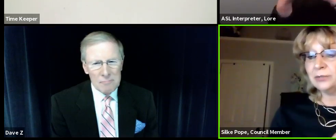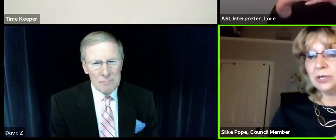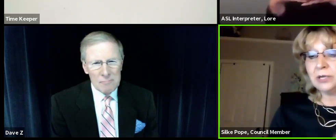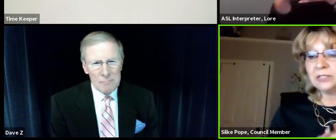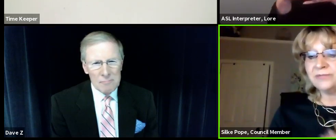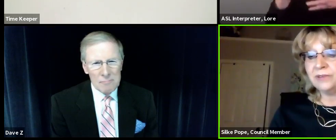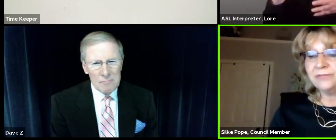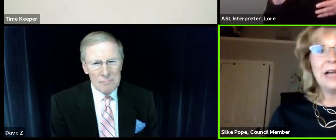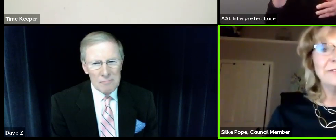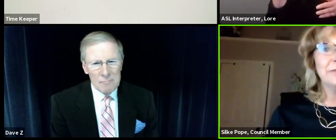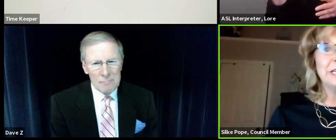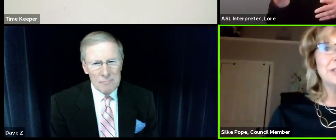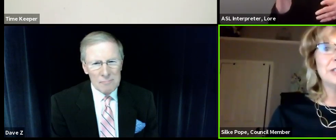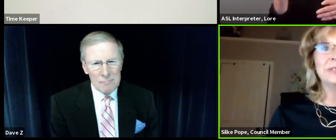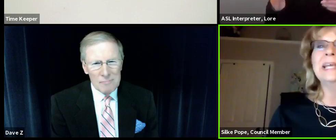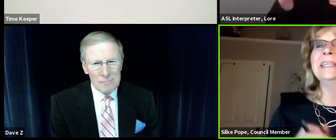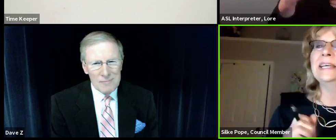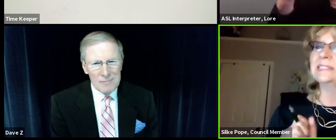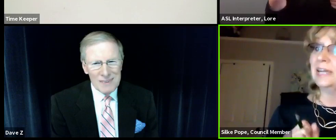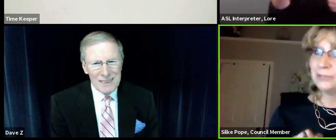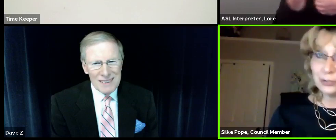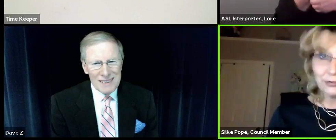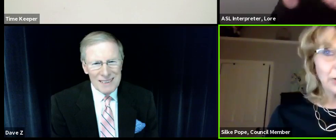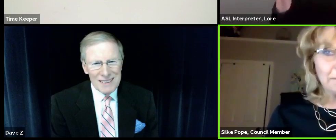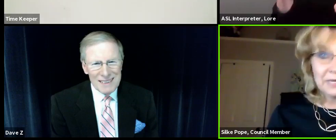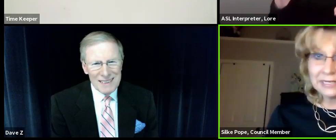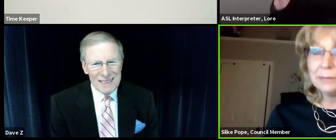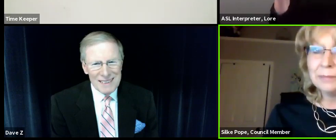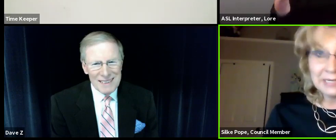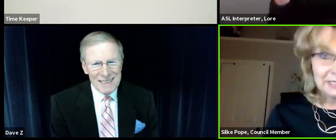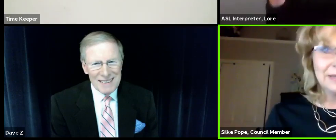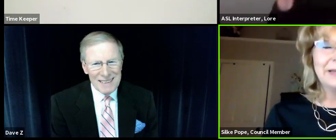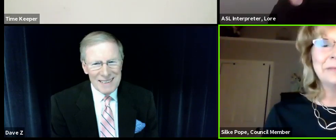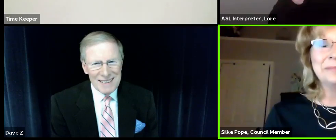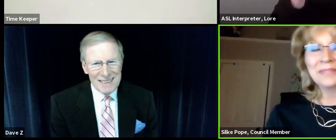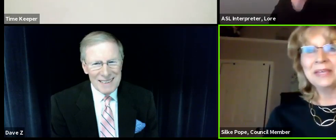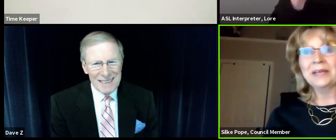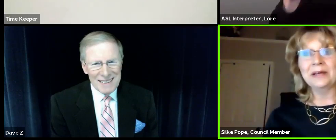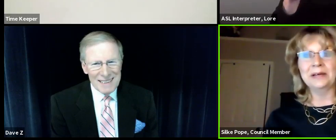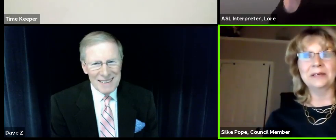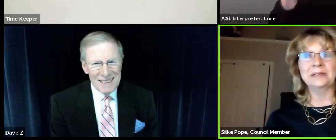two rescue dogs and five grandchildren. And yes, I've served on many, many